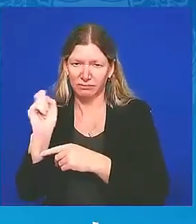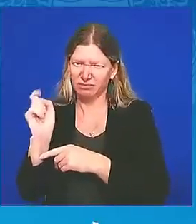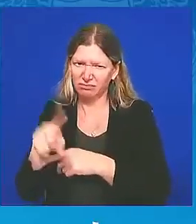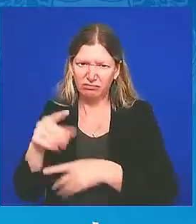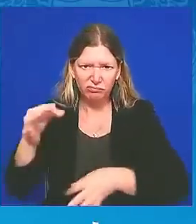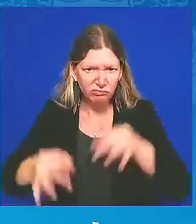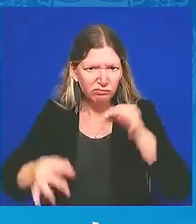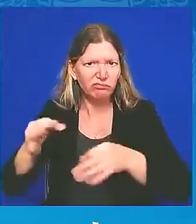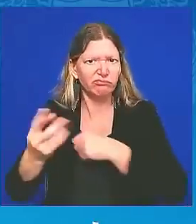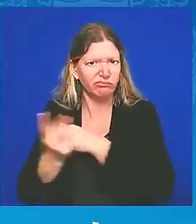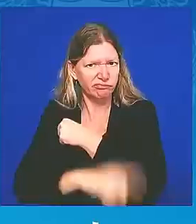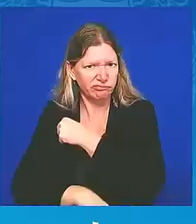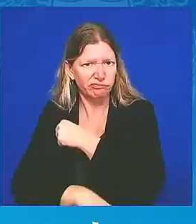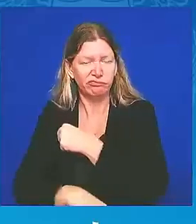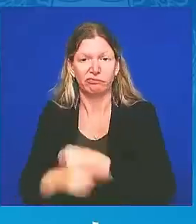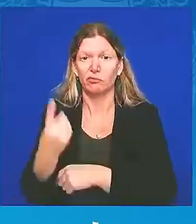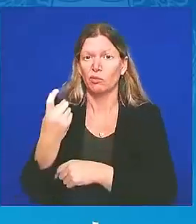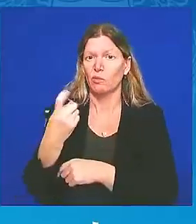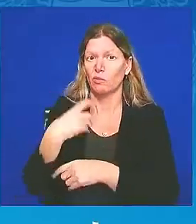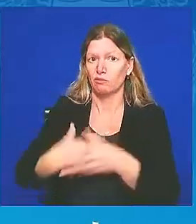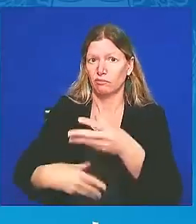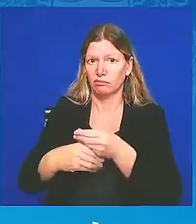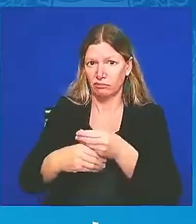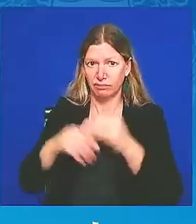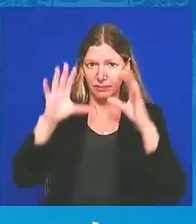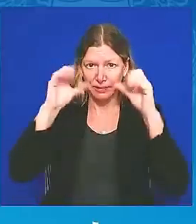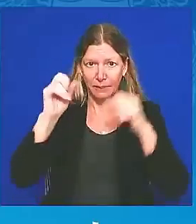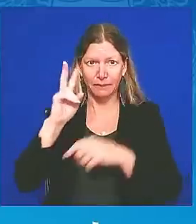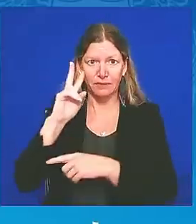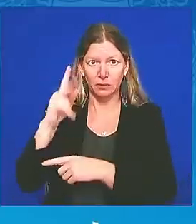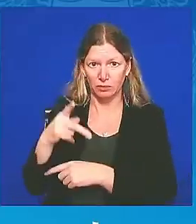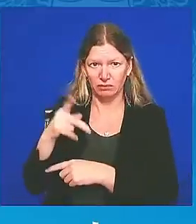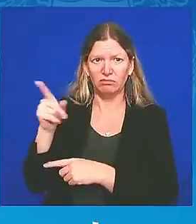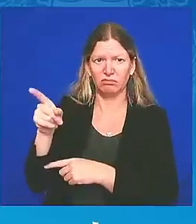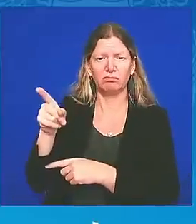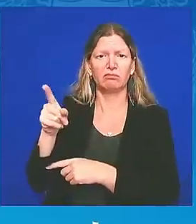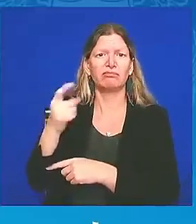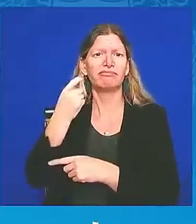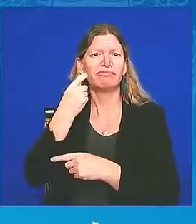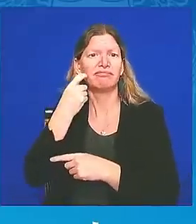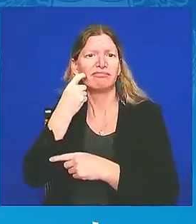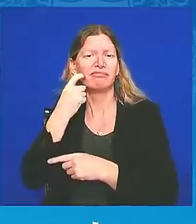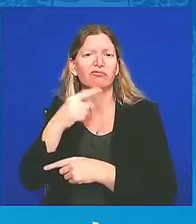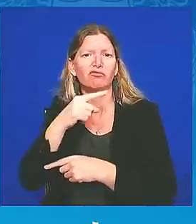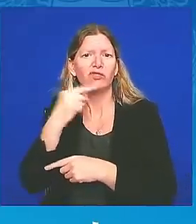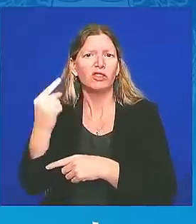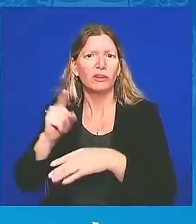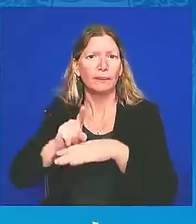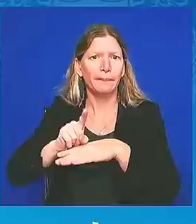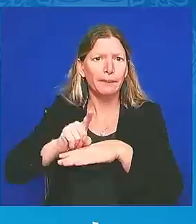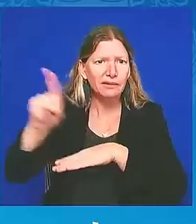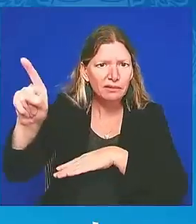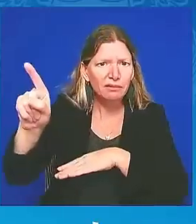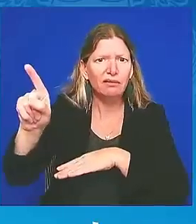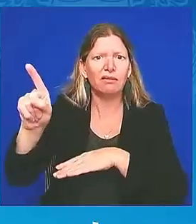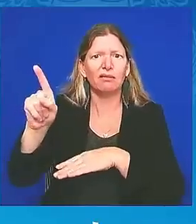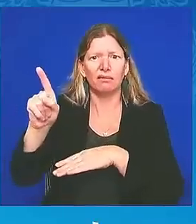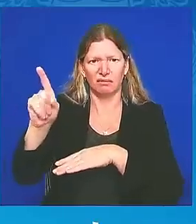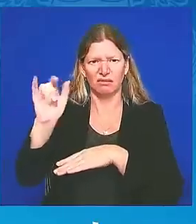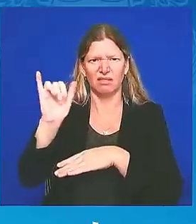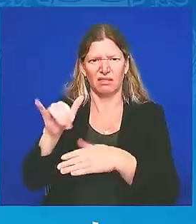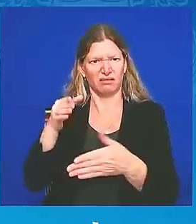infrastructure. We need to urgently strengthen Ukraine's air defense to save thousands of lives